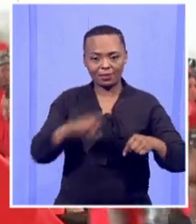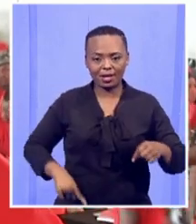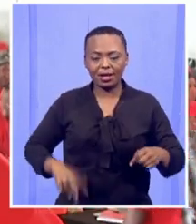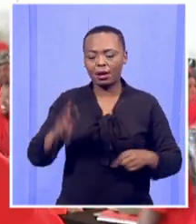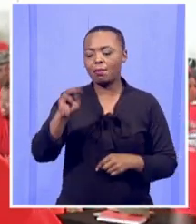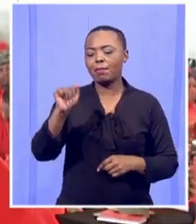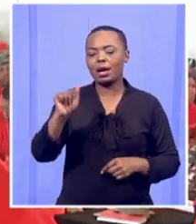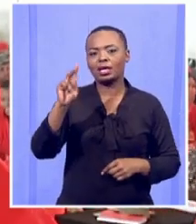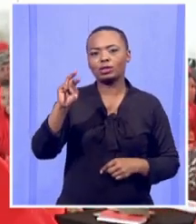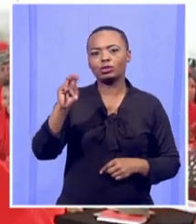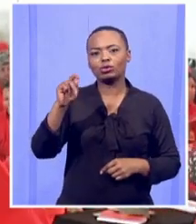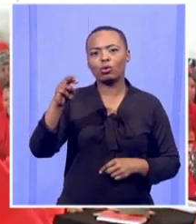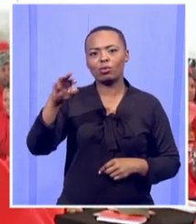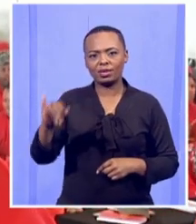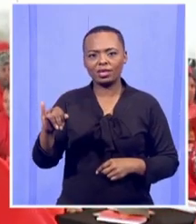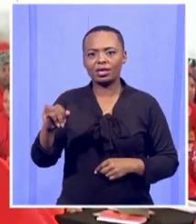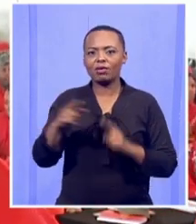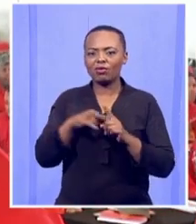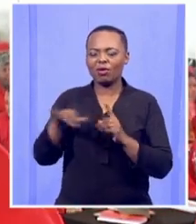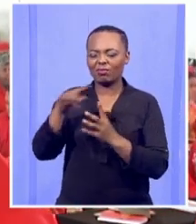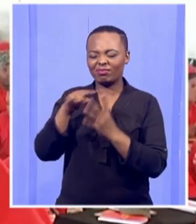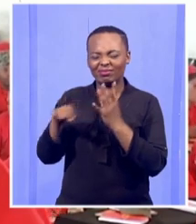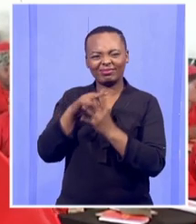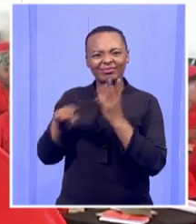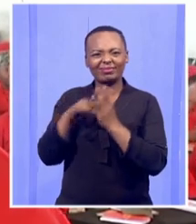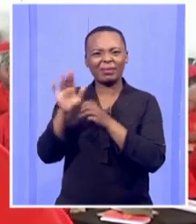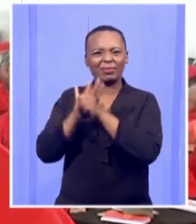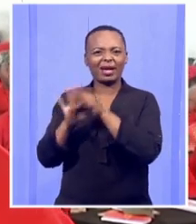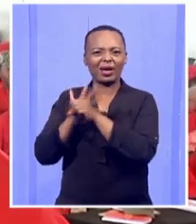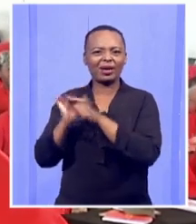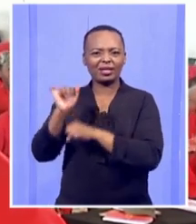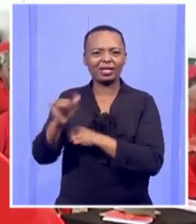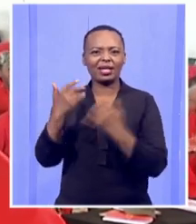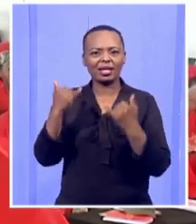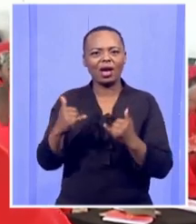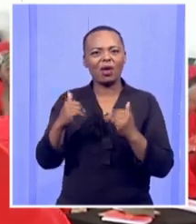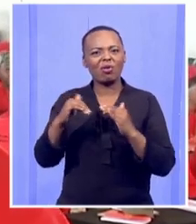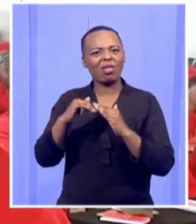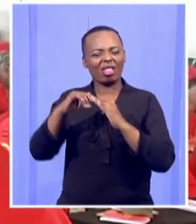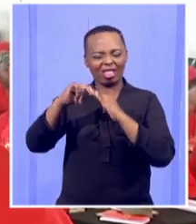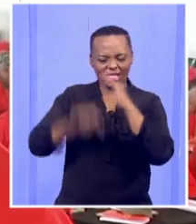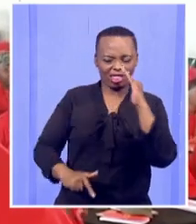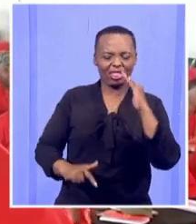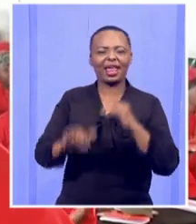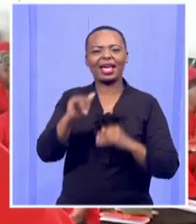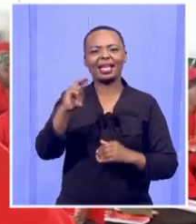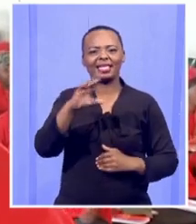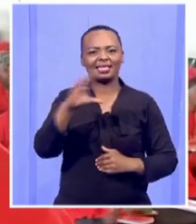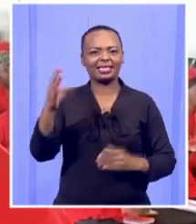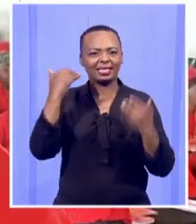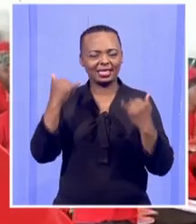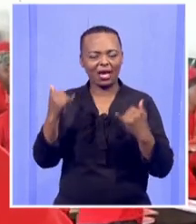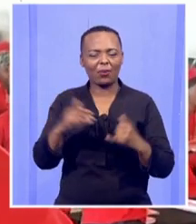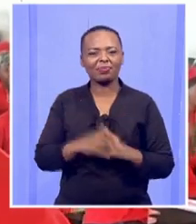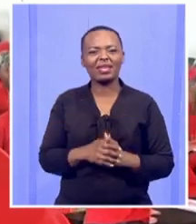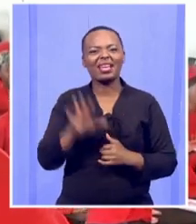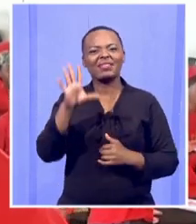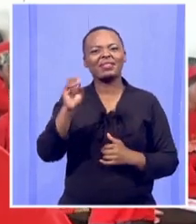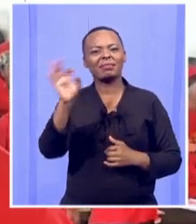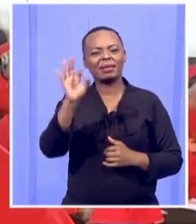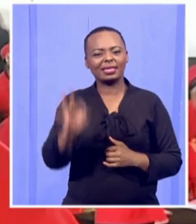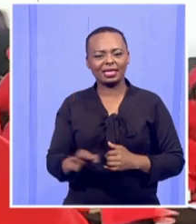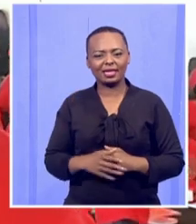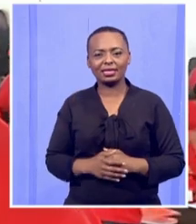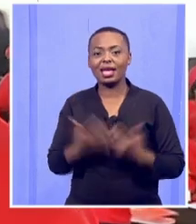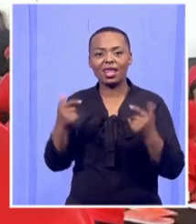coming from. We managed to bring ANC below 50 percent. In Fezile Tabi district municipality, they are not